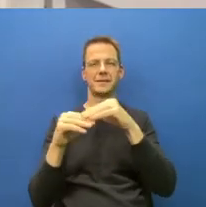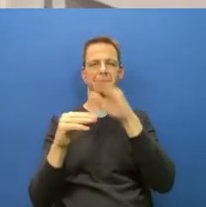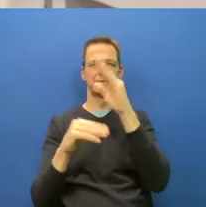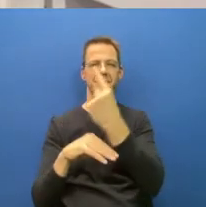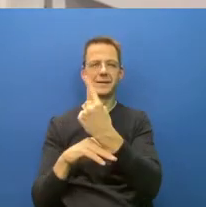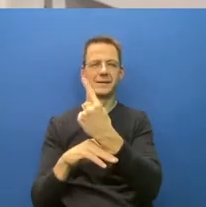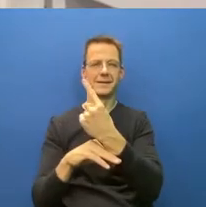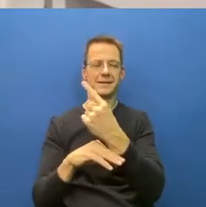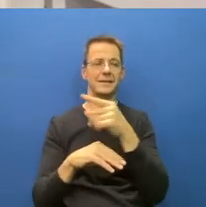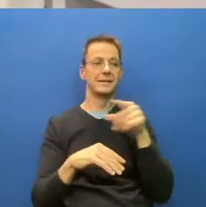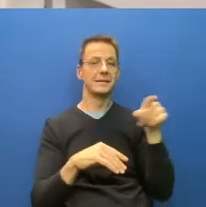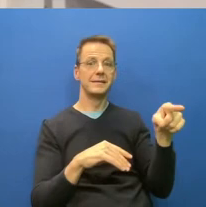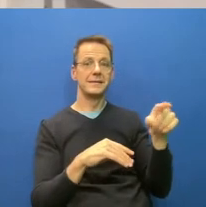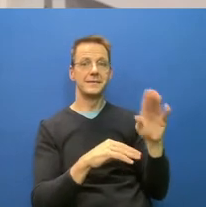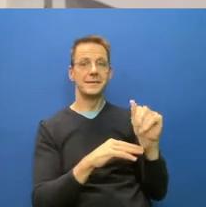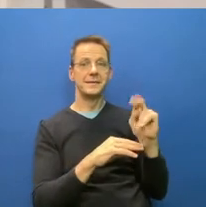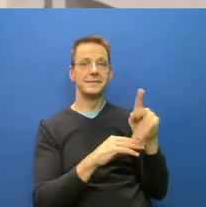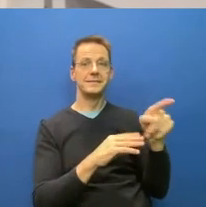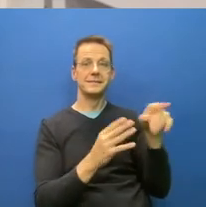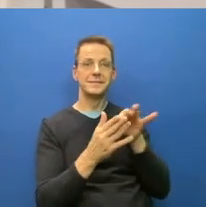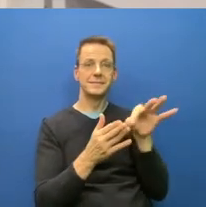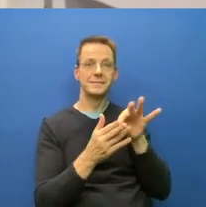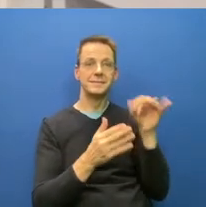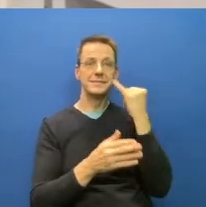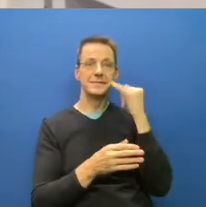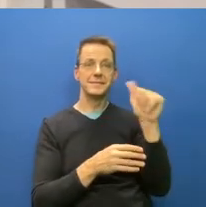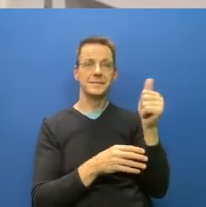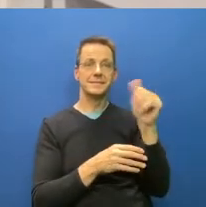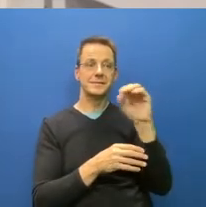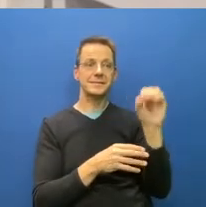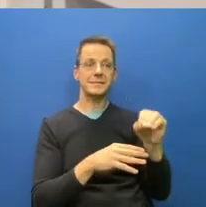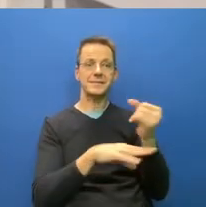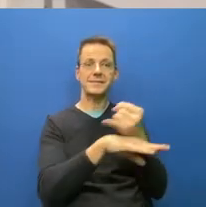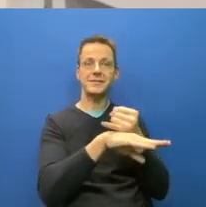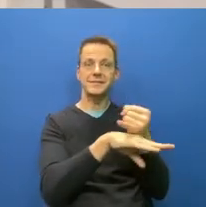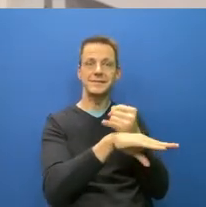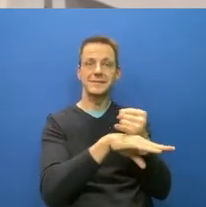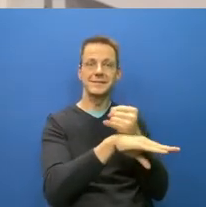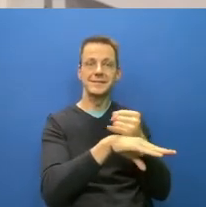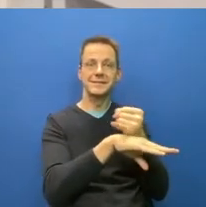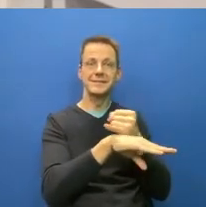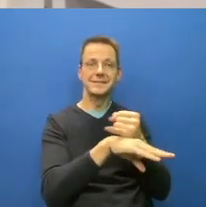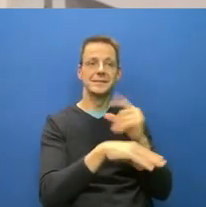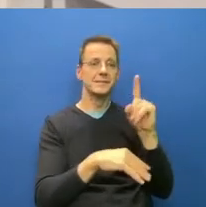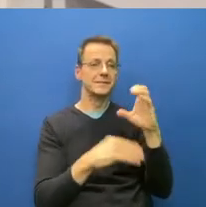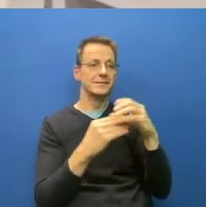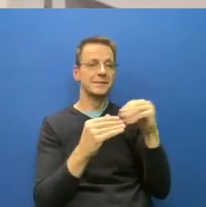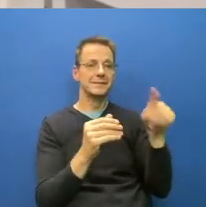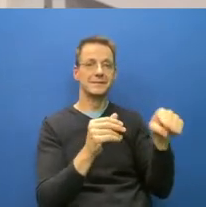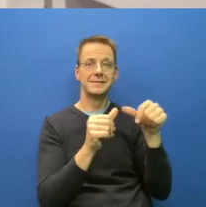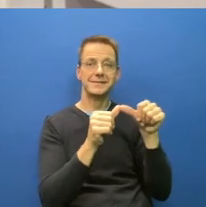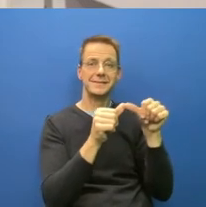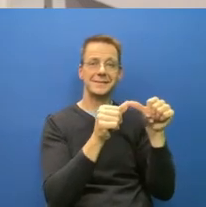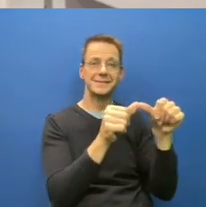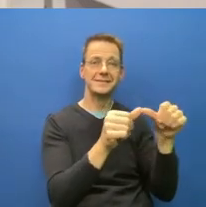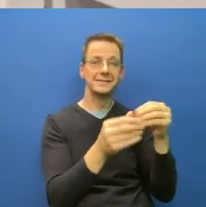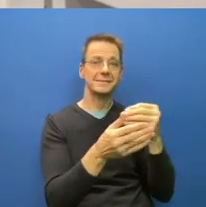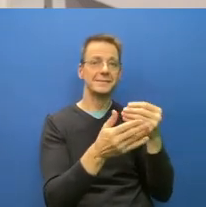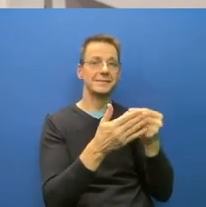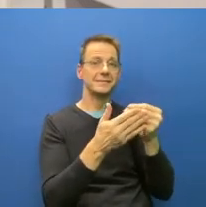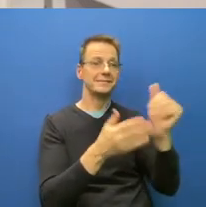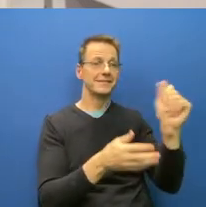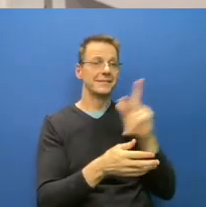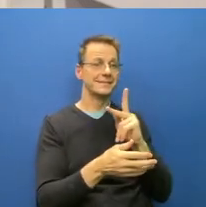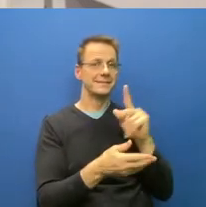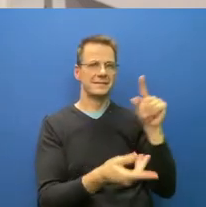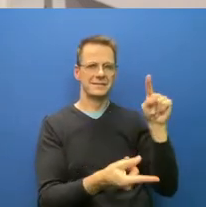$100 in the bank, the returns are going to be much less than if you have a million dollars in the bank. And